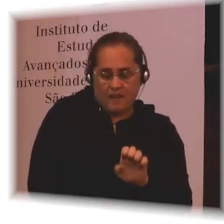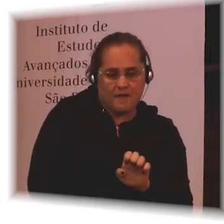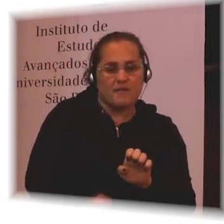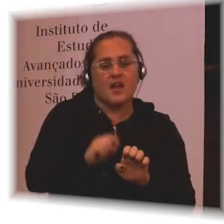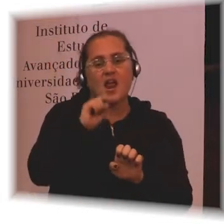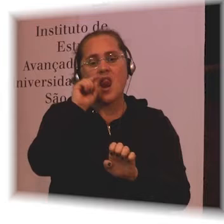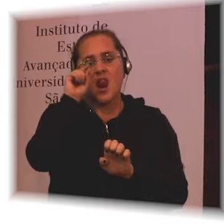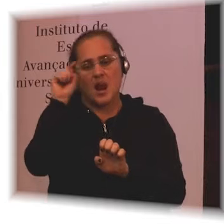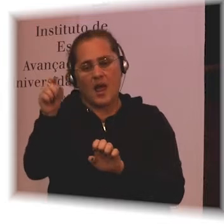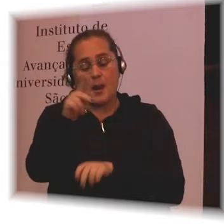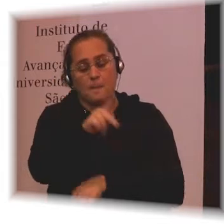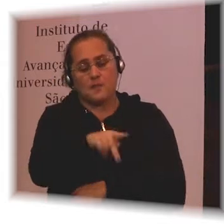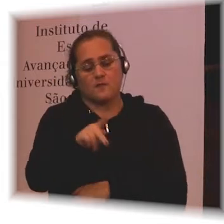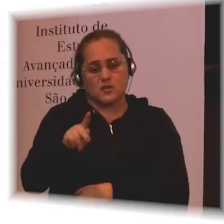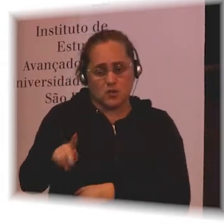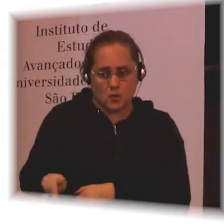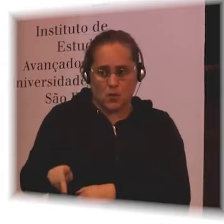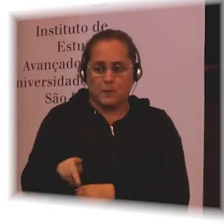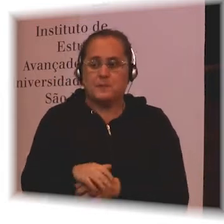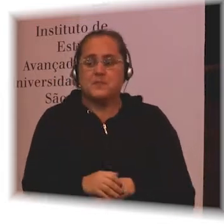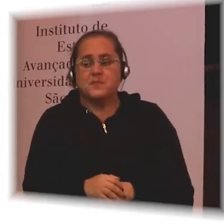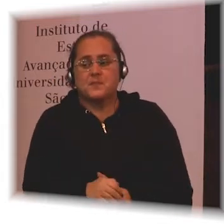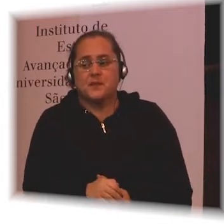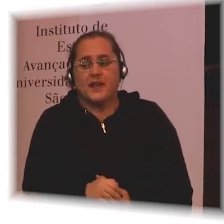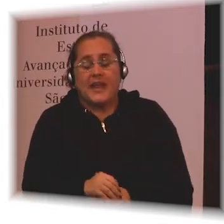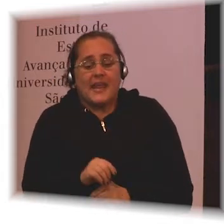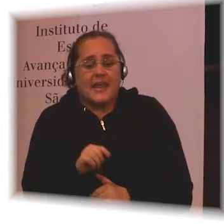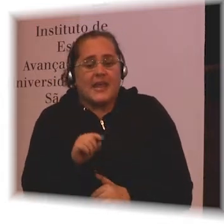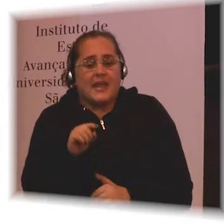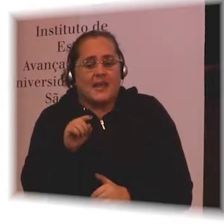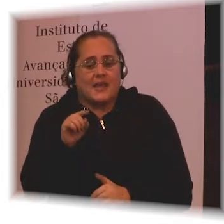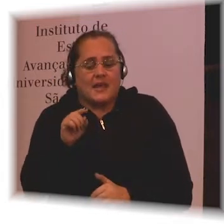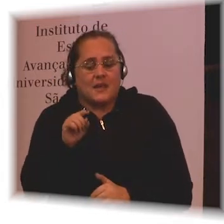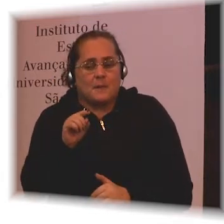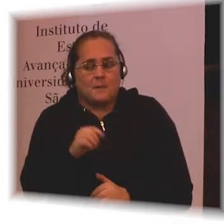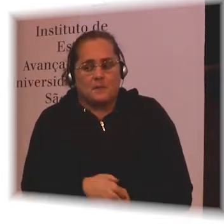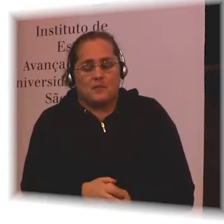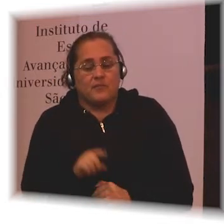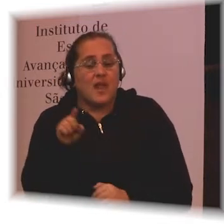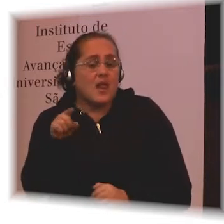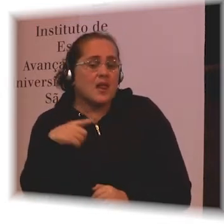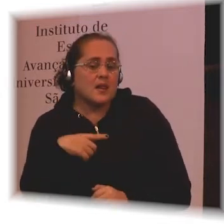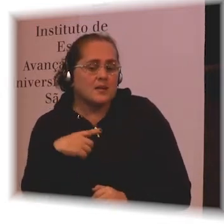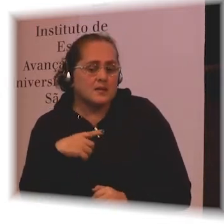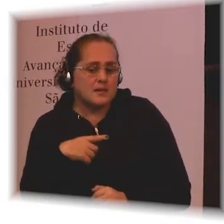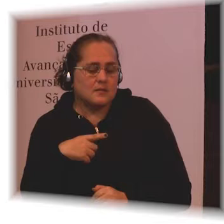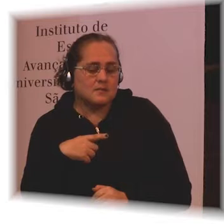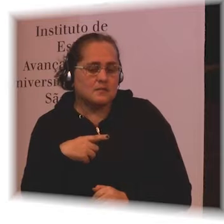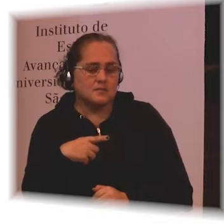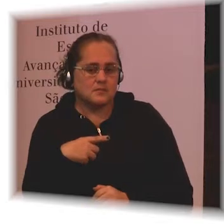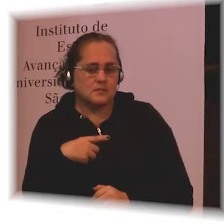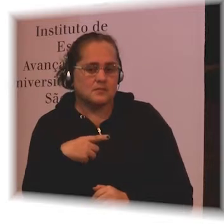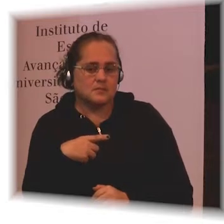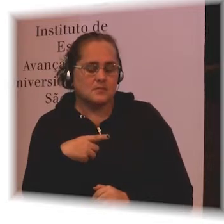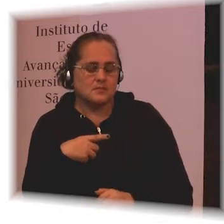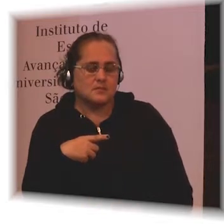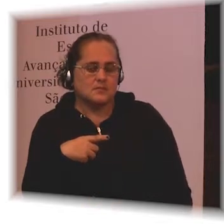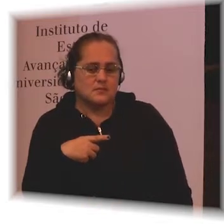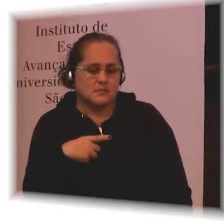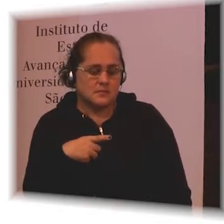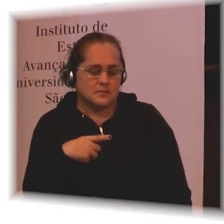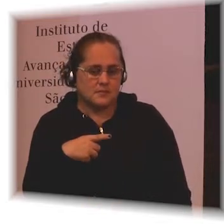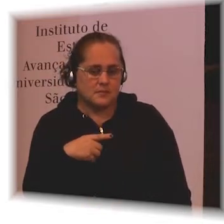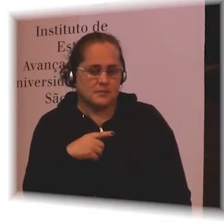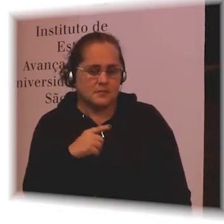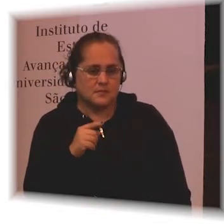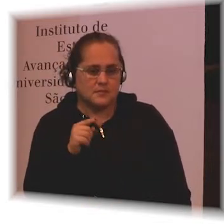has motor neurone disease. And so he has